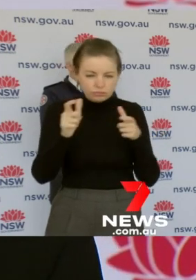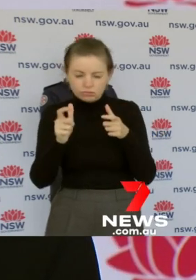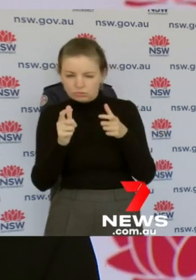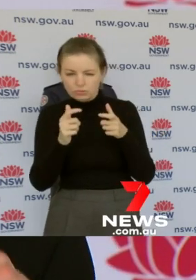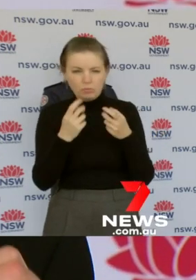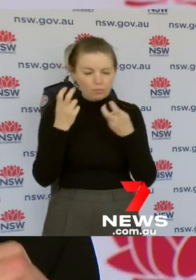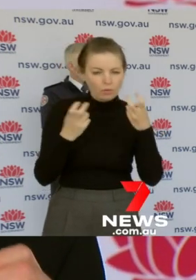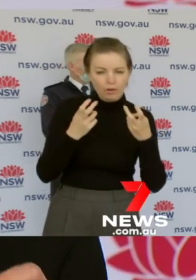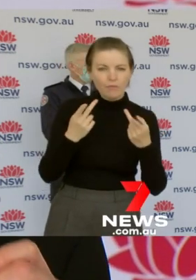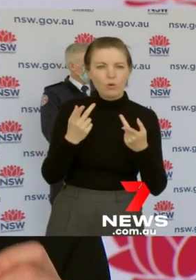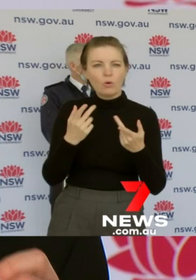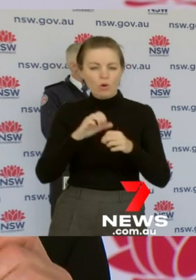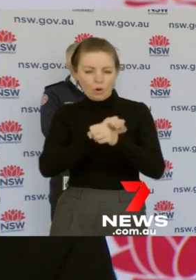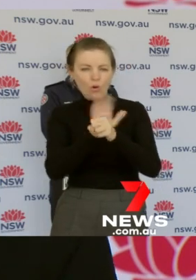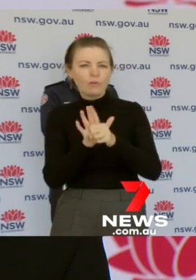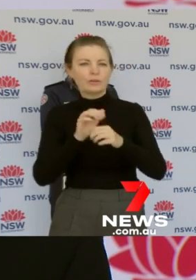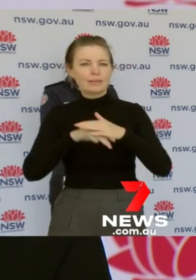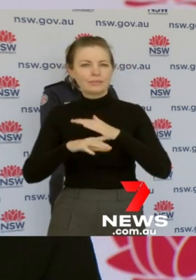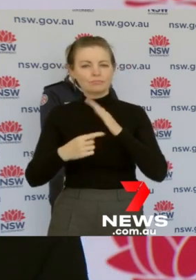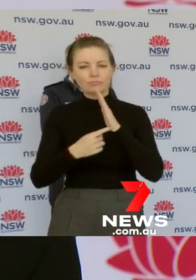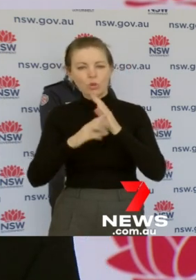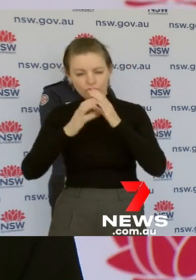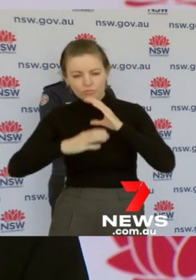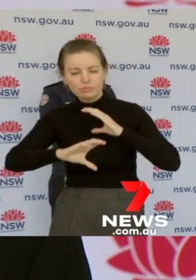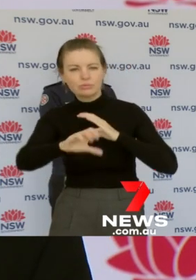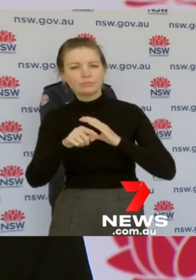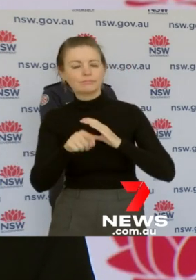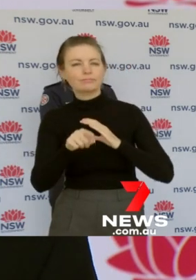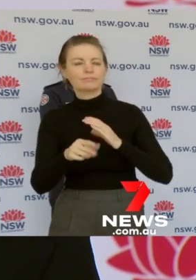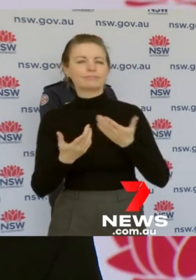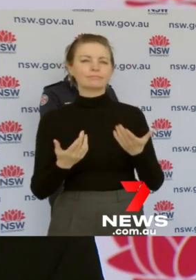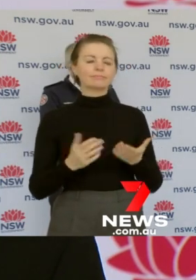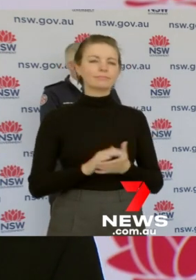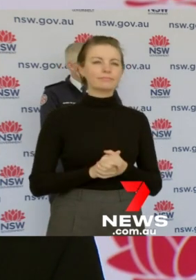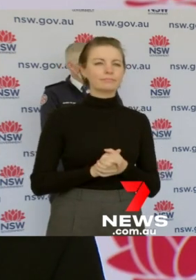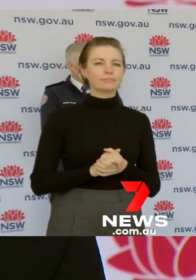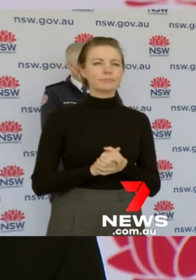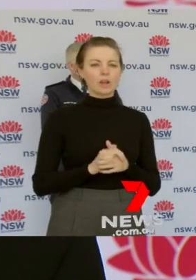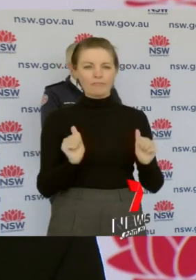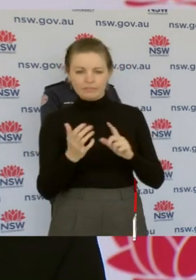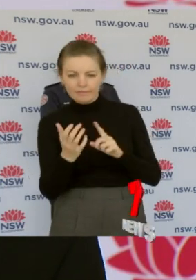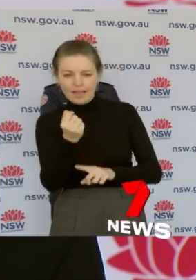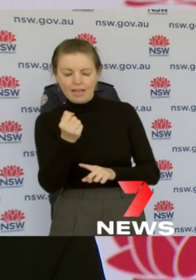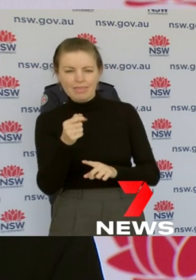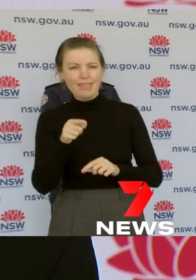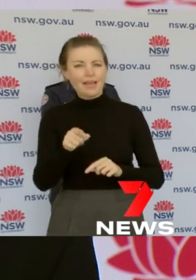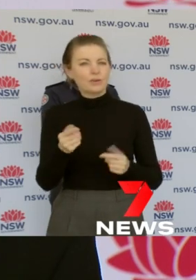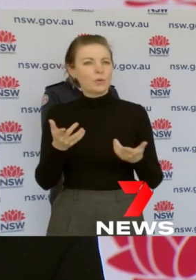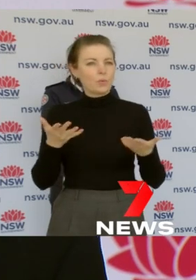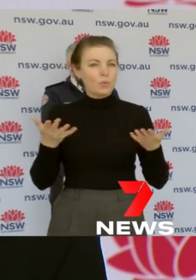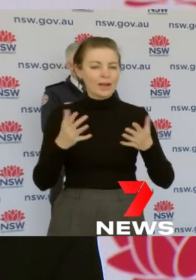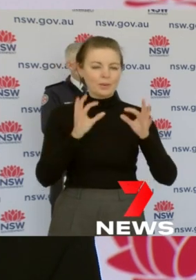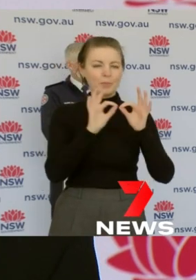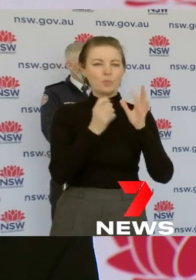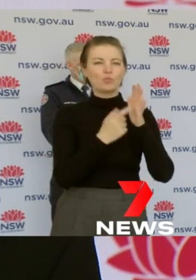positive the virus that causes COVID. So we've seen that yesterday in Brewarrina,